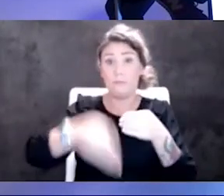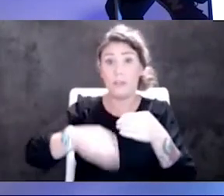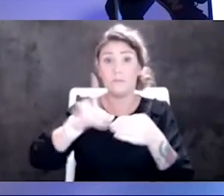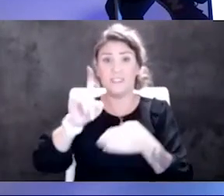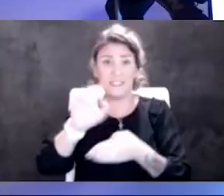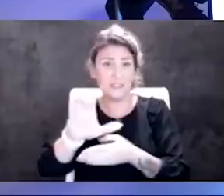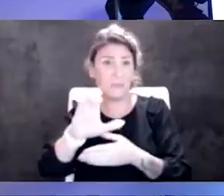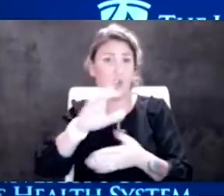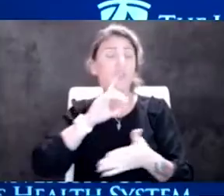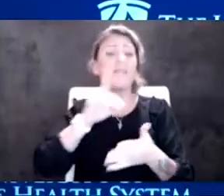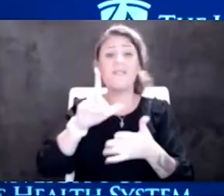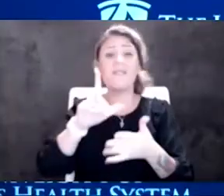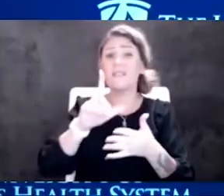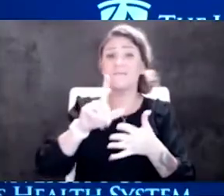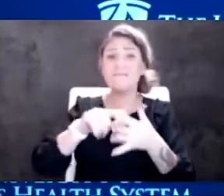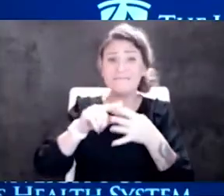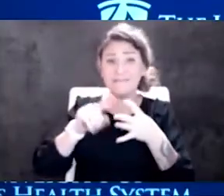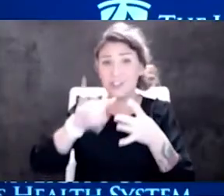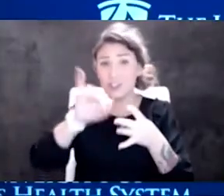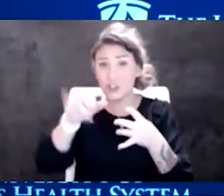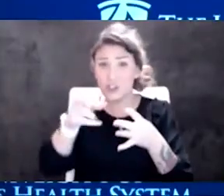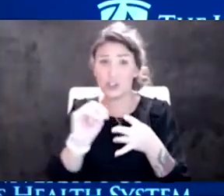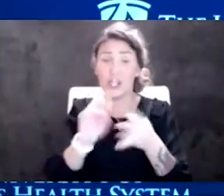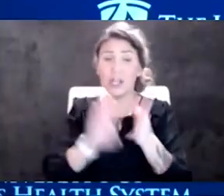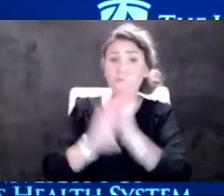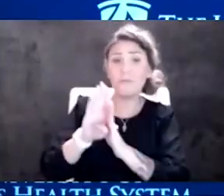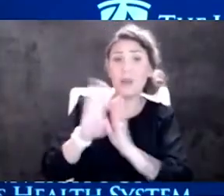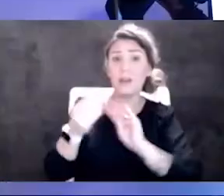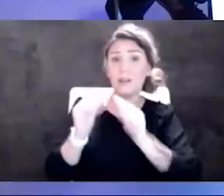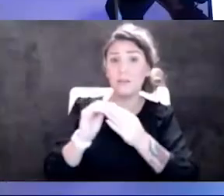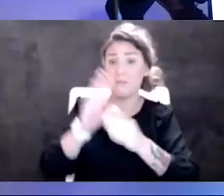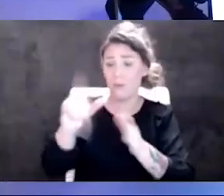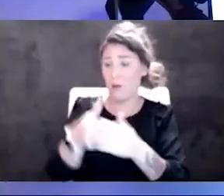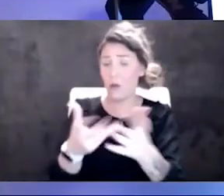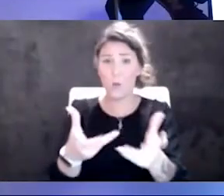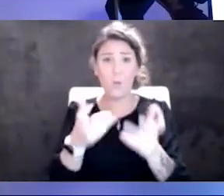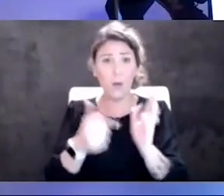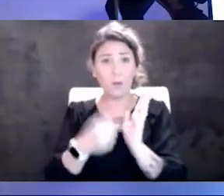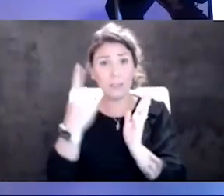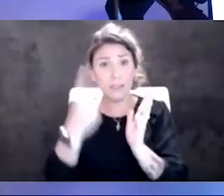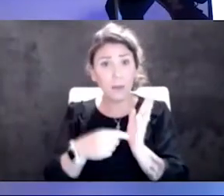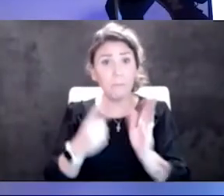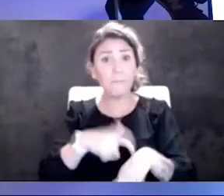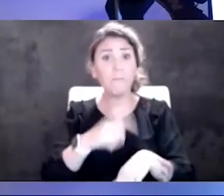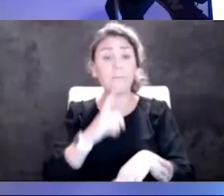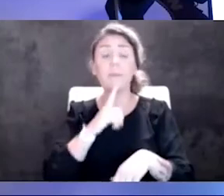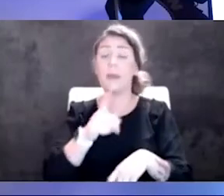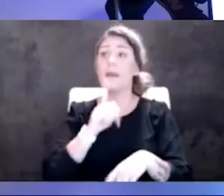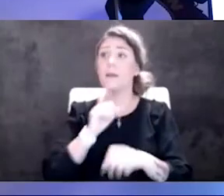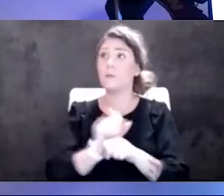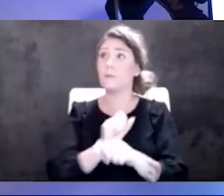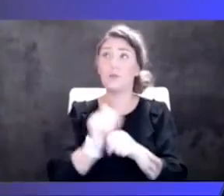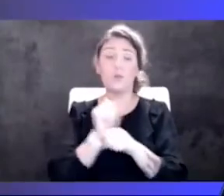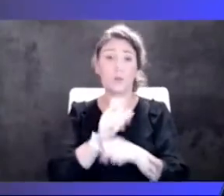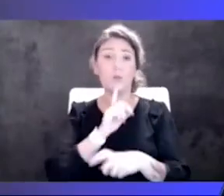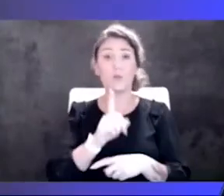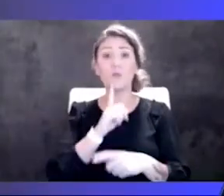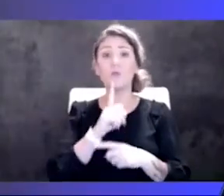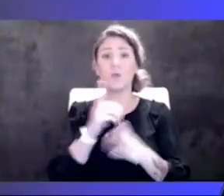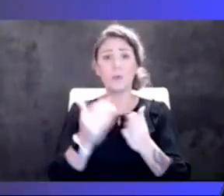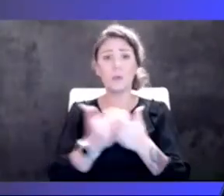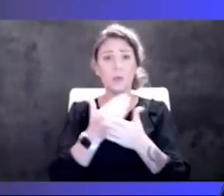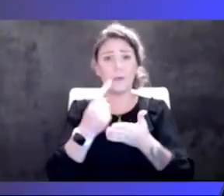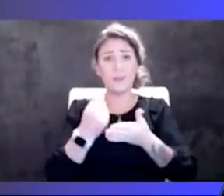surge is really at its peak. Lots of people are going to want it all at once. Yeah, that's absolutely true. So as these new therapeutics